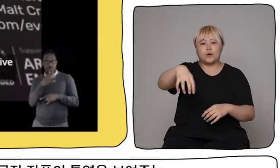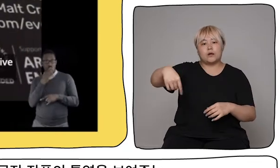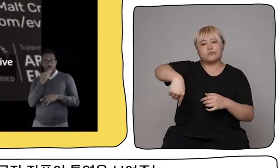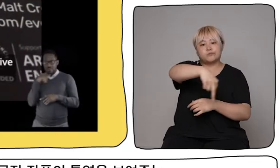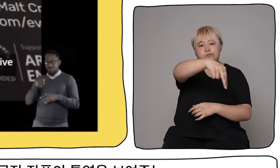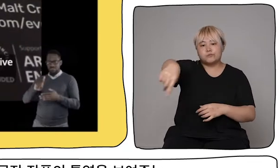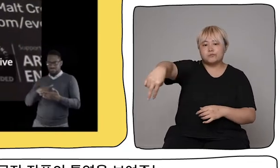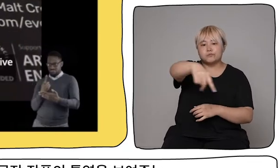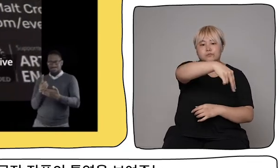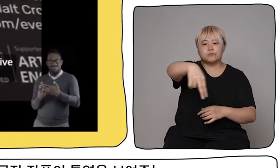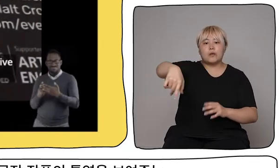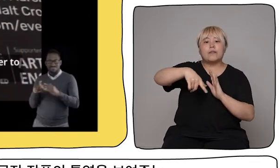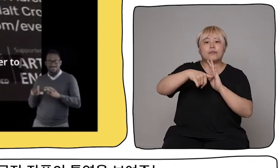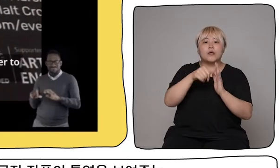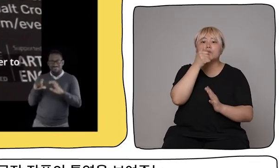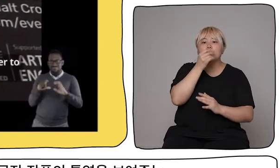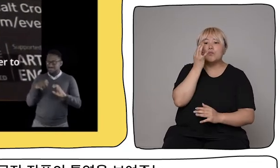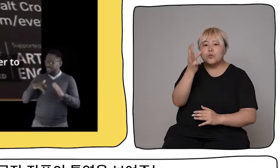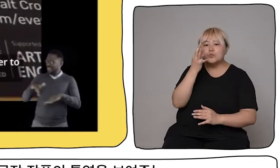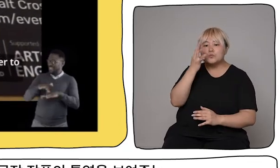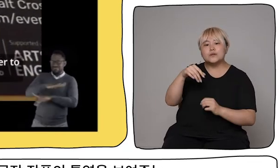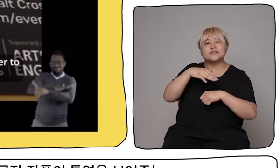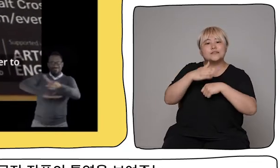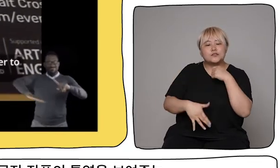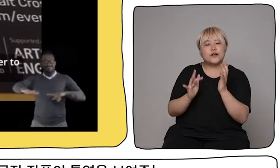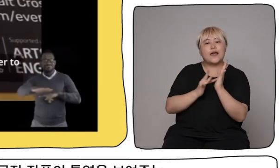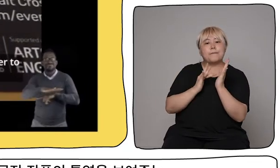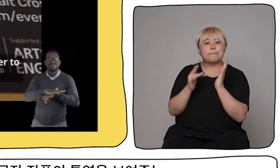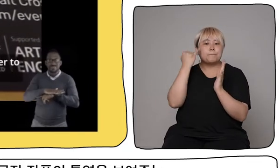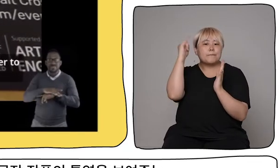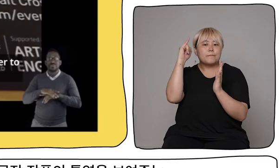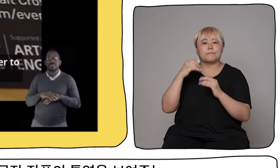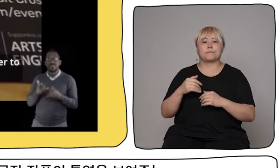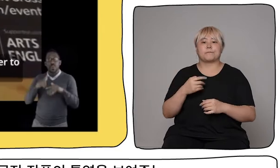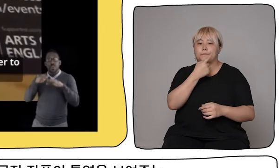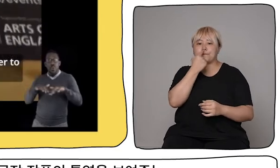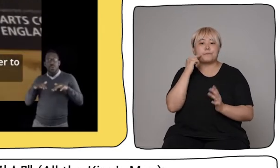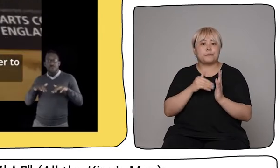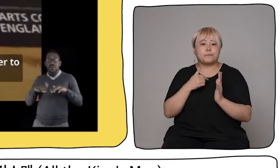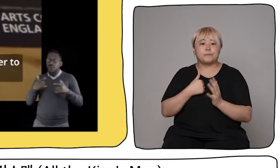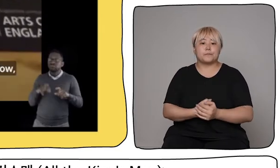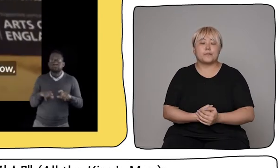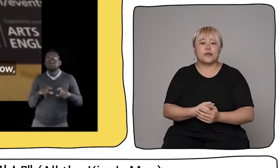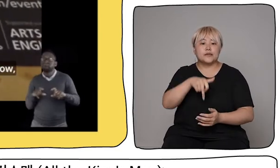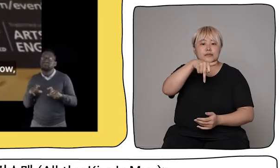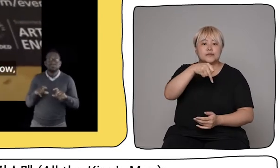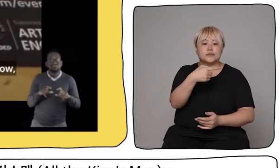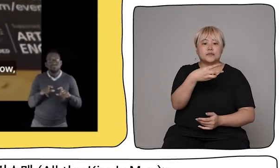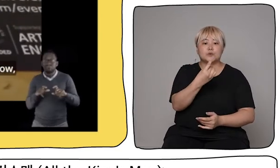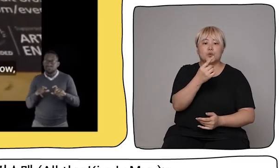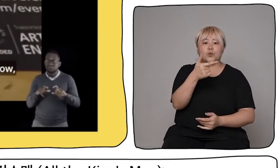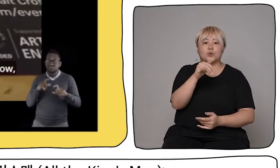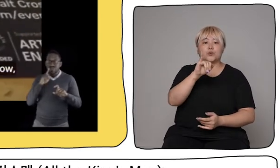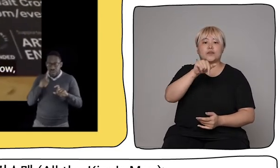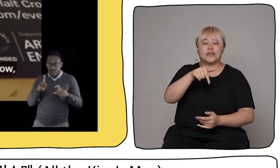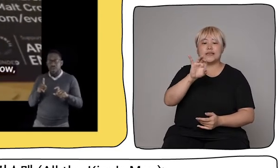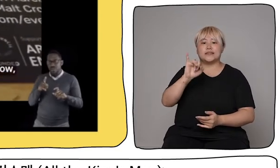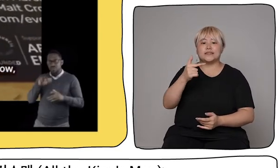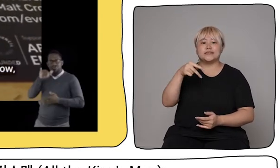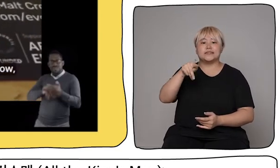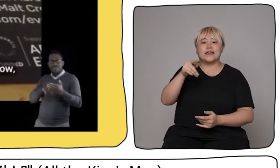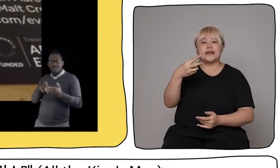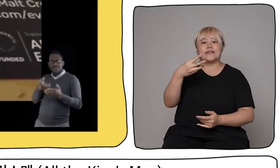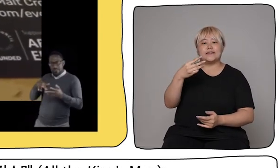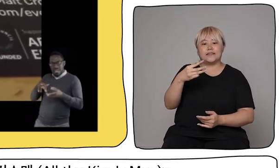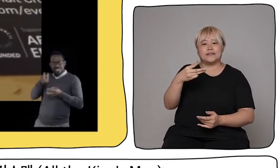or immersive theatre piece where the audience has to move around the space in order to take part. We began by sending the script for the excerpt of a